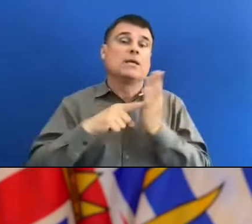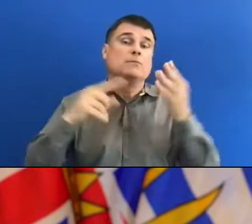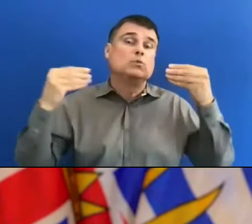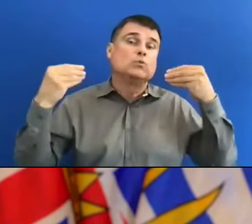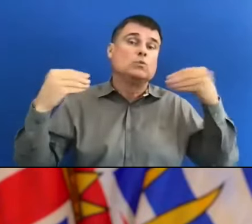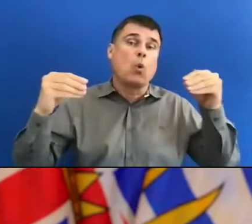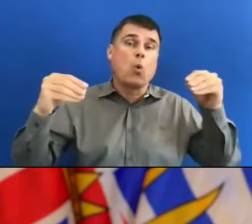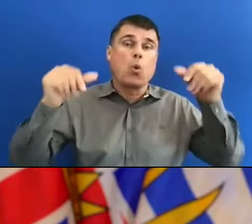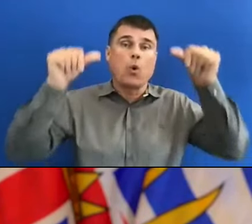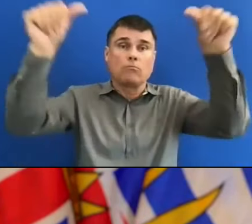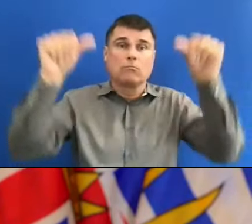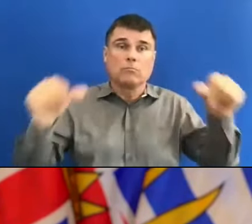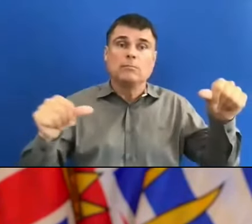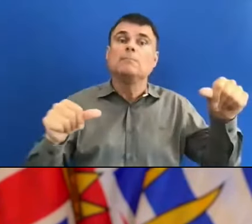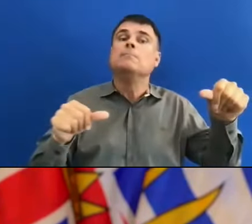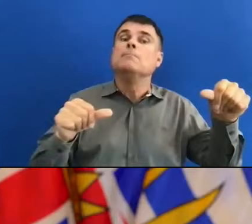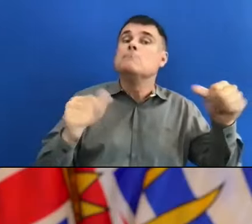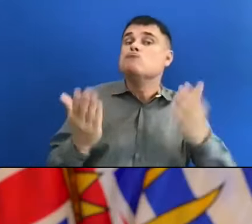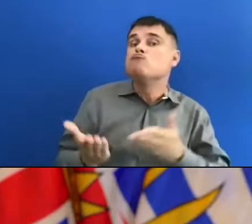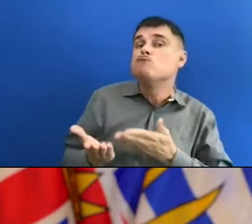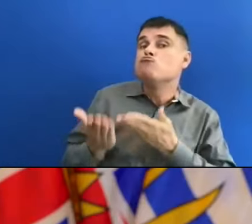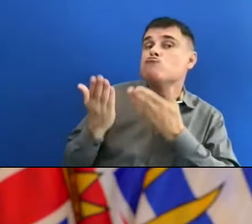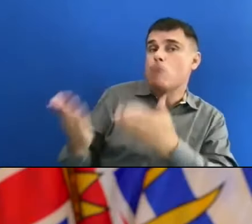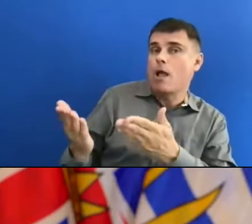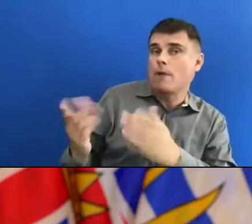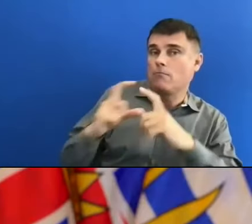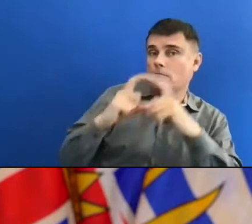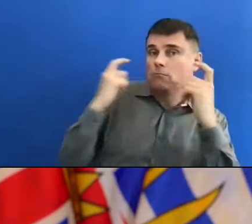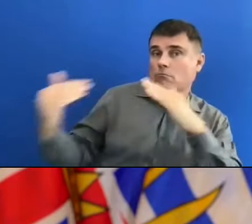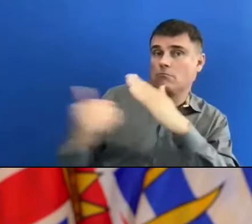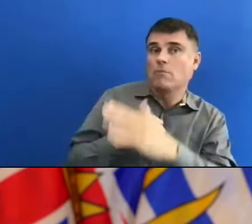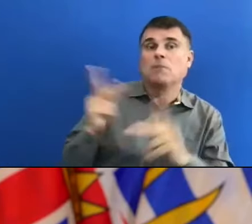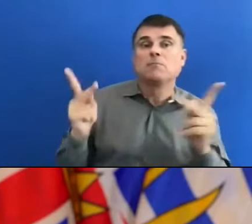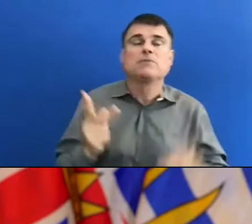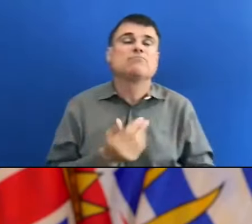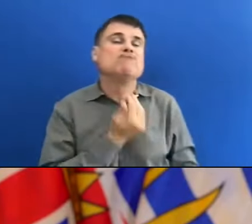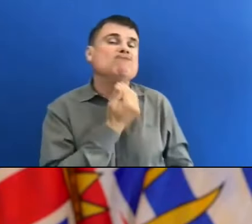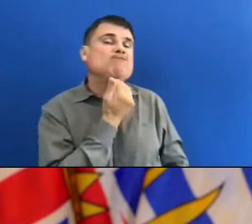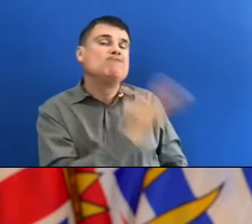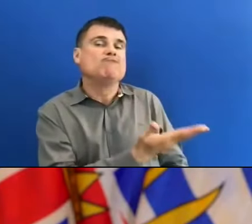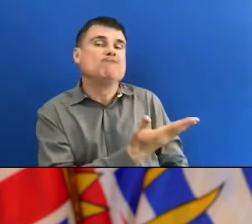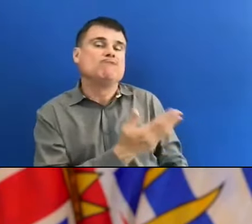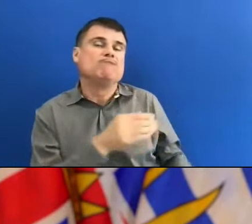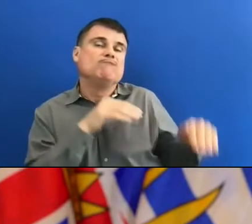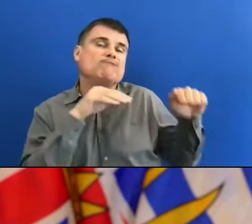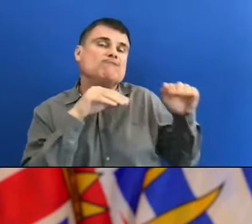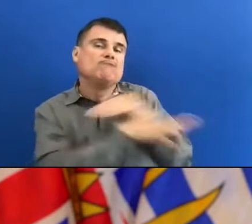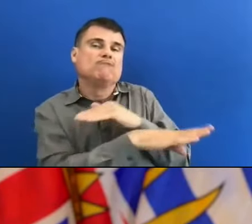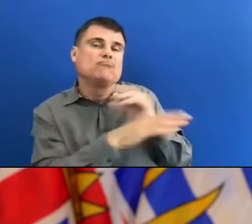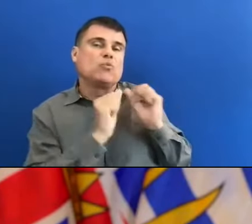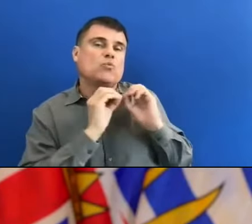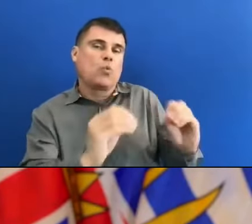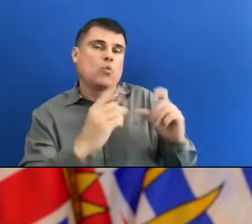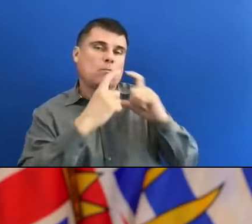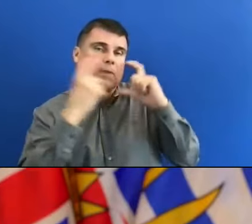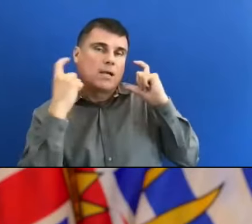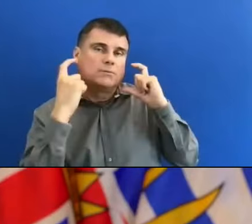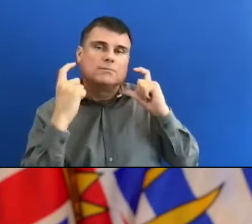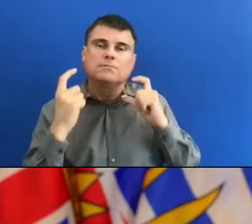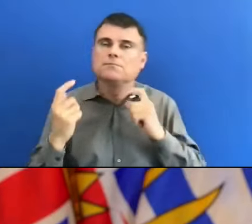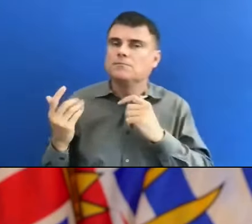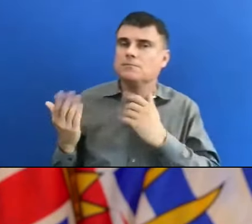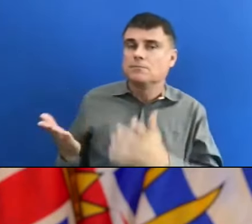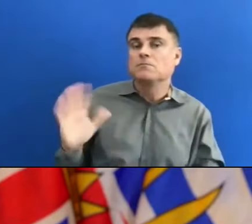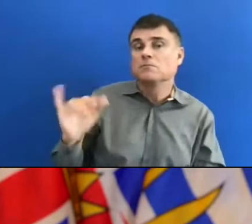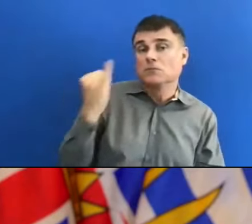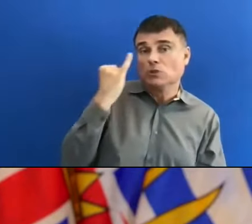and people refused to because they said it's not against the law. What should a business do now if someone refuses to